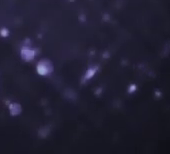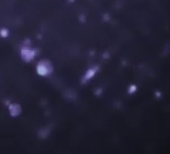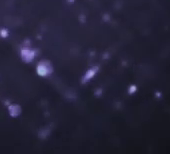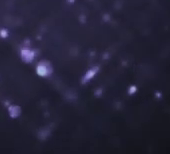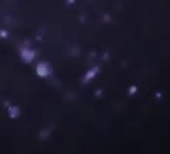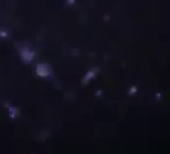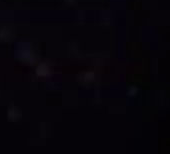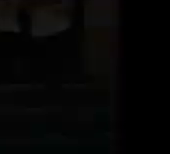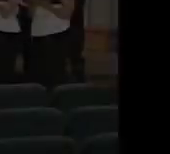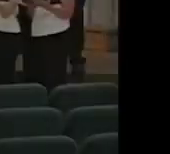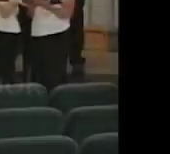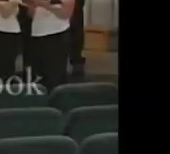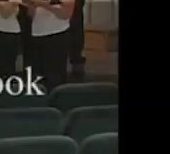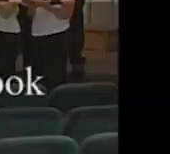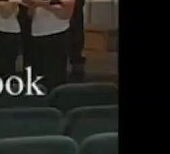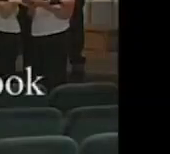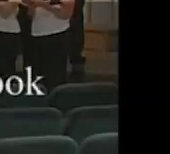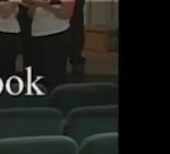Amen. Amen.